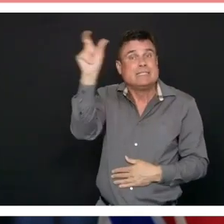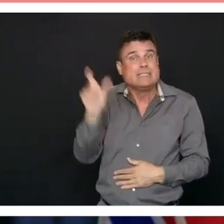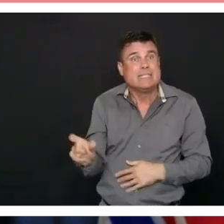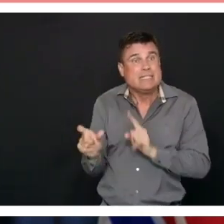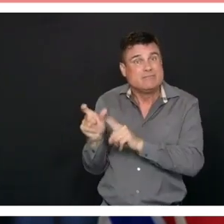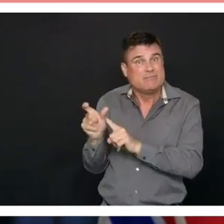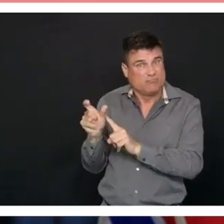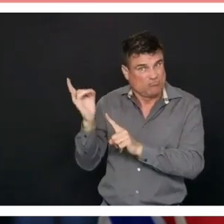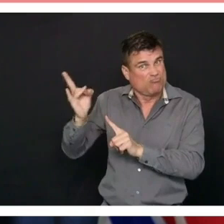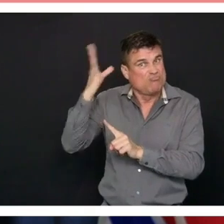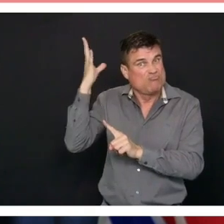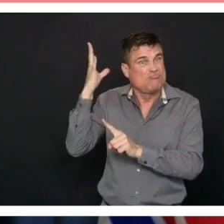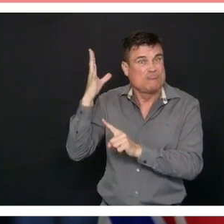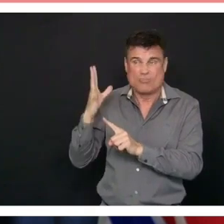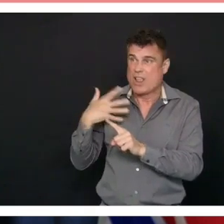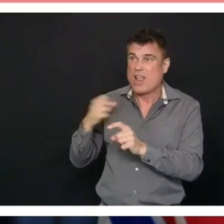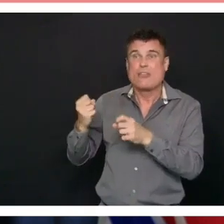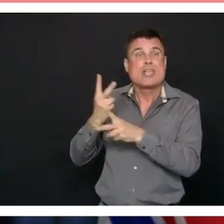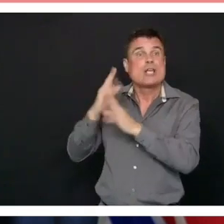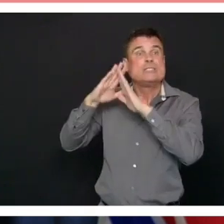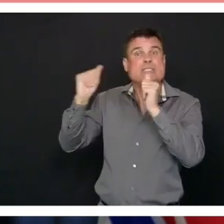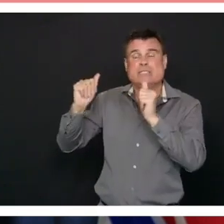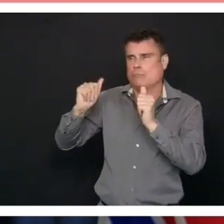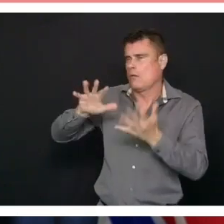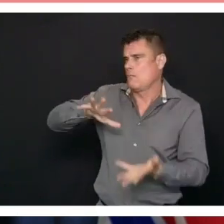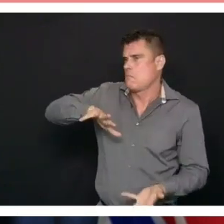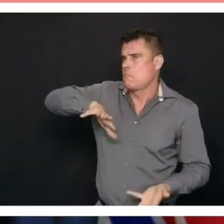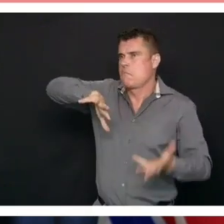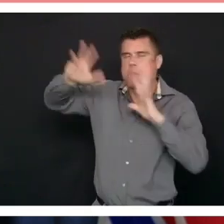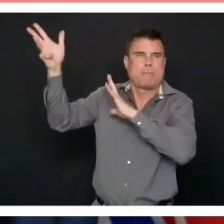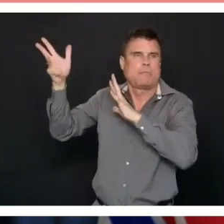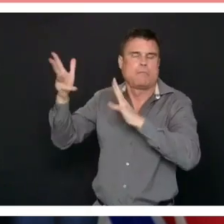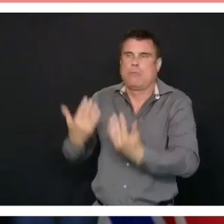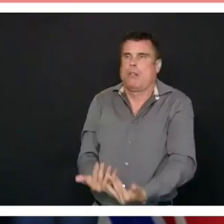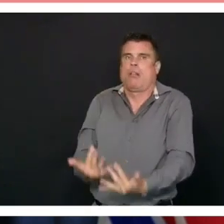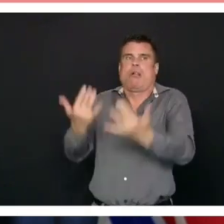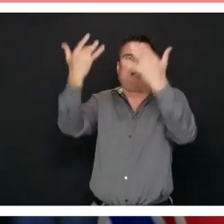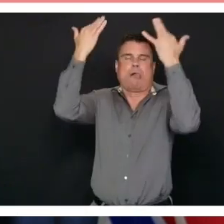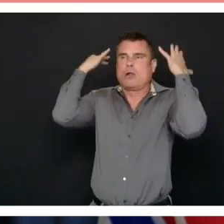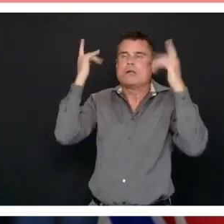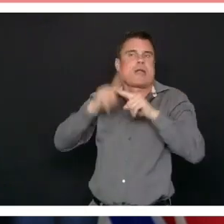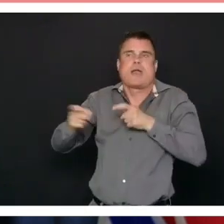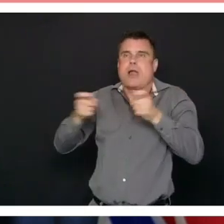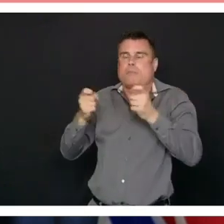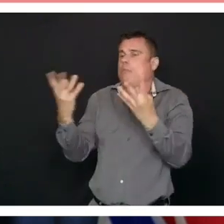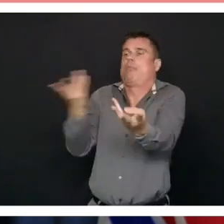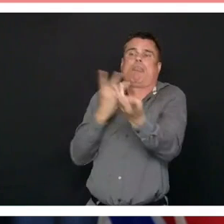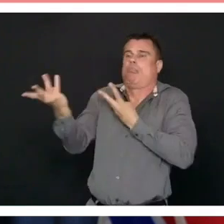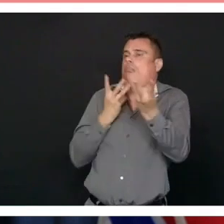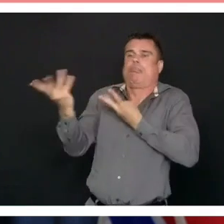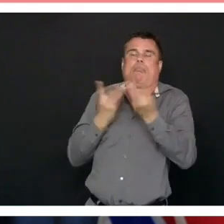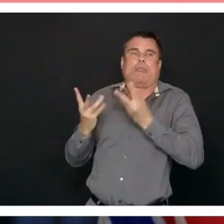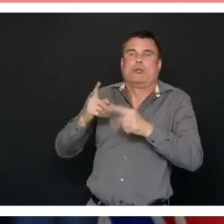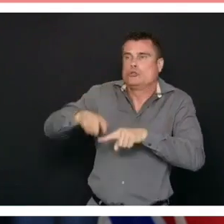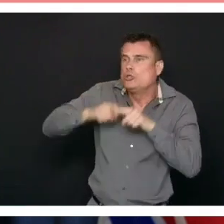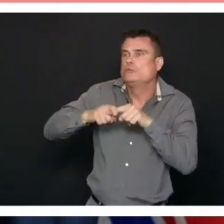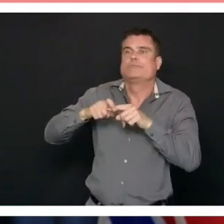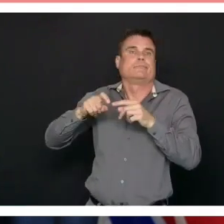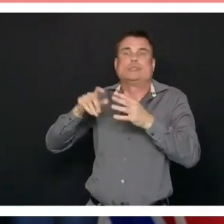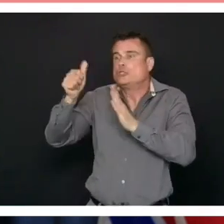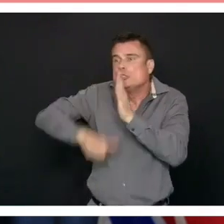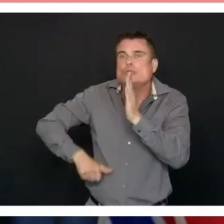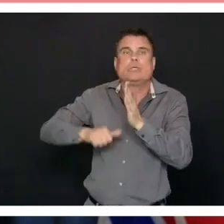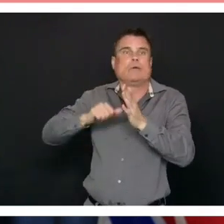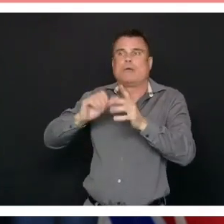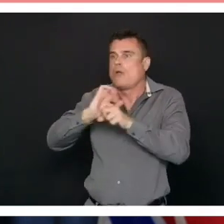has allowed us to do in the healthcare system is respond at the acute care level I think an extraordinary level of skill and care